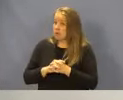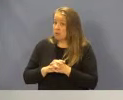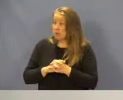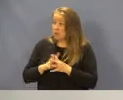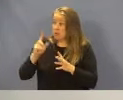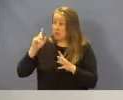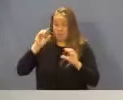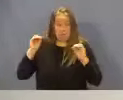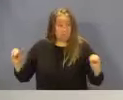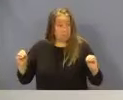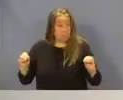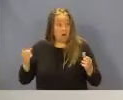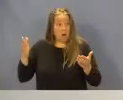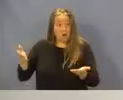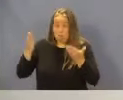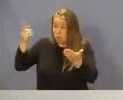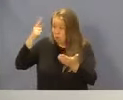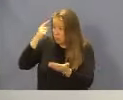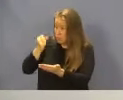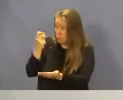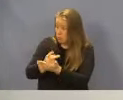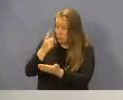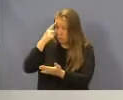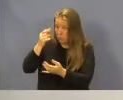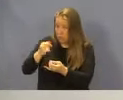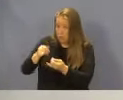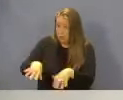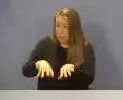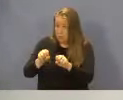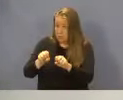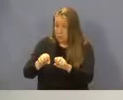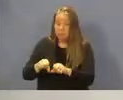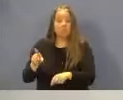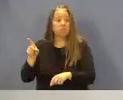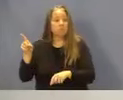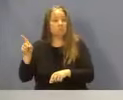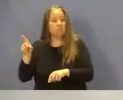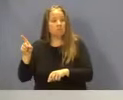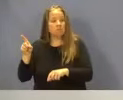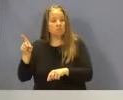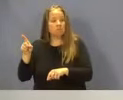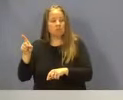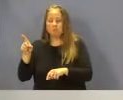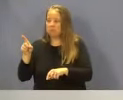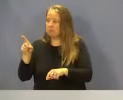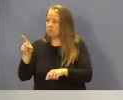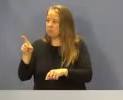Hearing none, is there a motion for approval for final adoption? Dr. Lee, comment for approval.